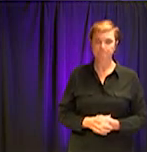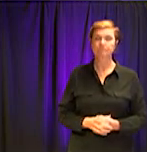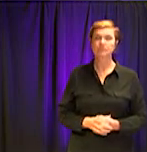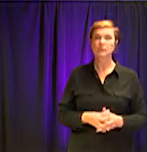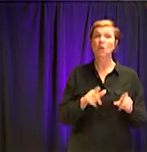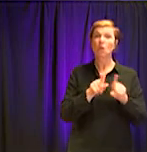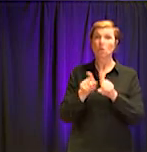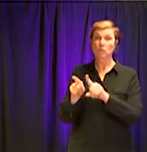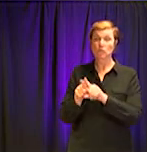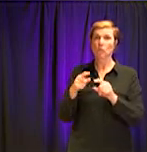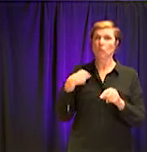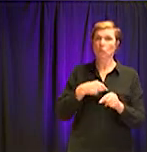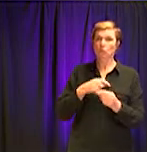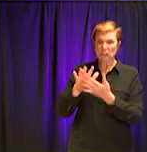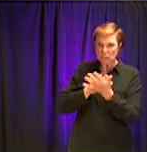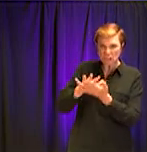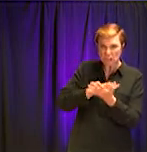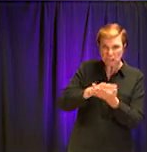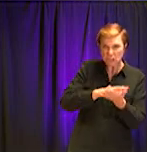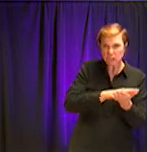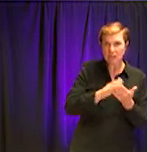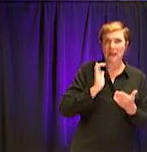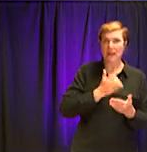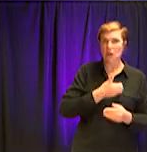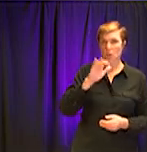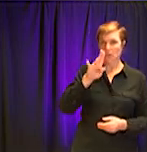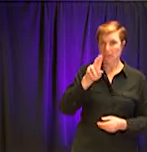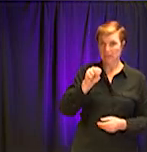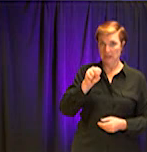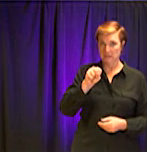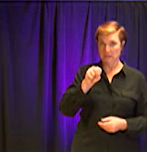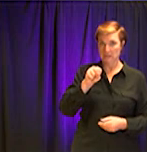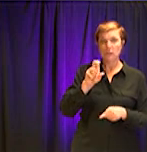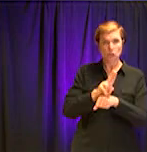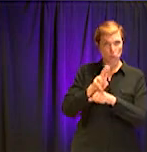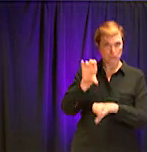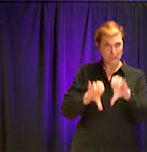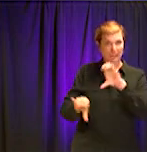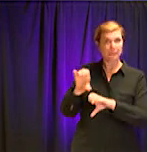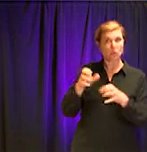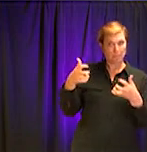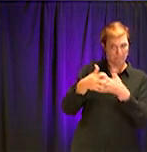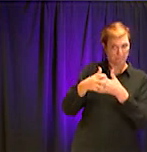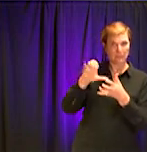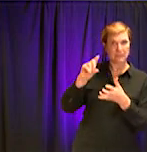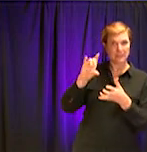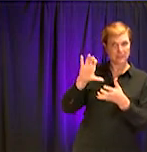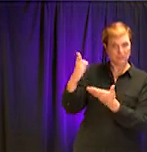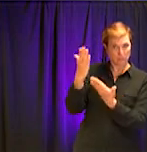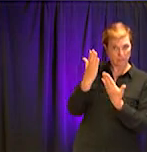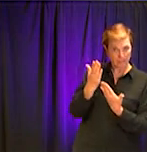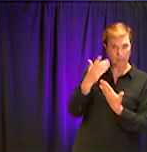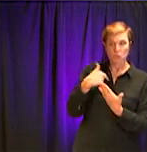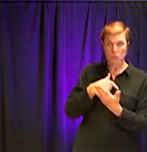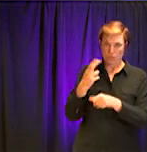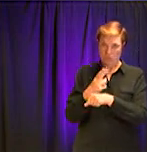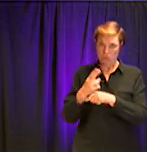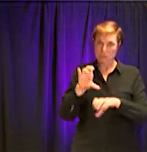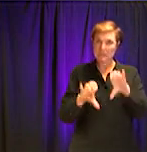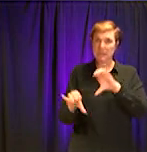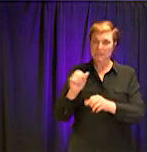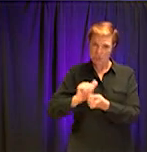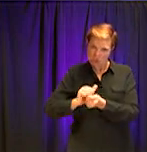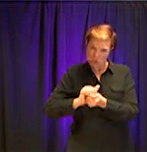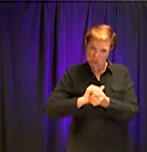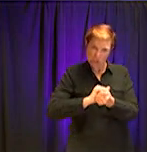over a thousand buses. Again, from the list of CDC materials, those buses have been cleaned. And again, before we do a re